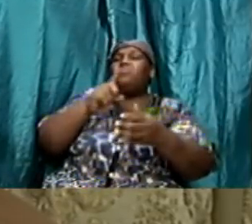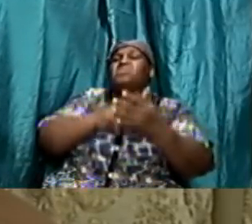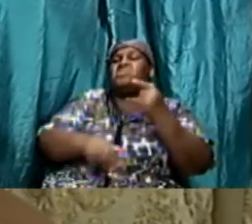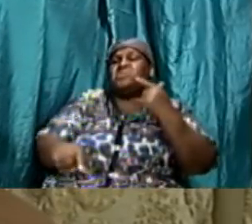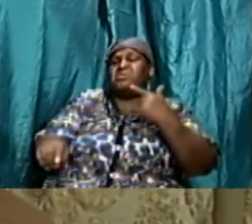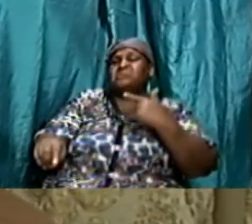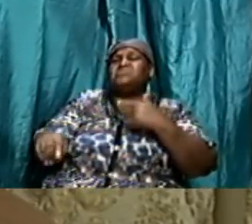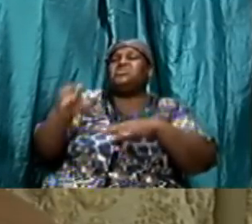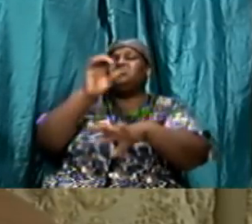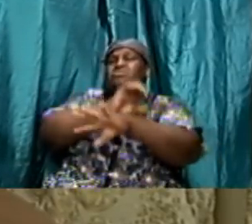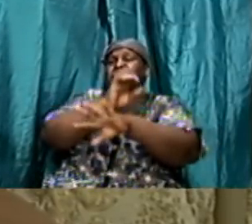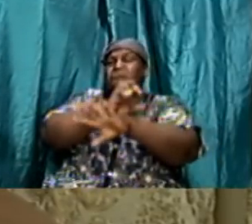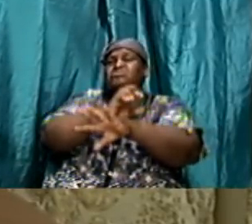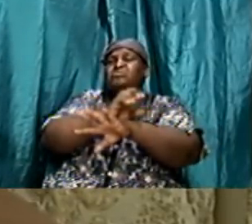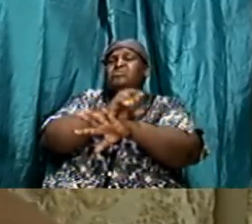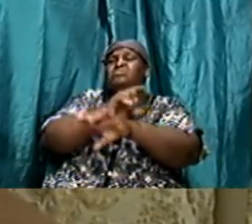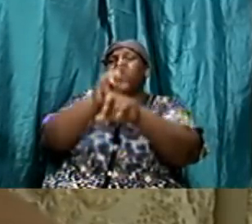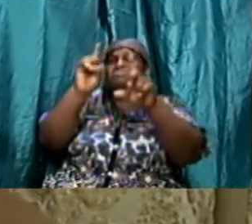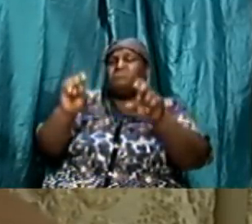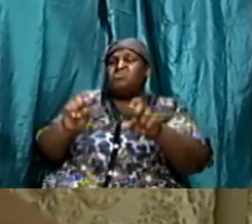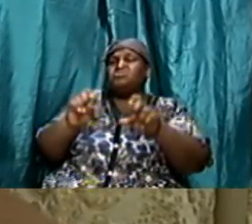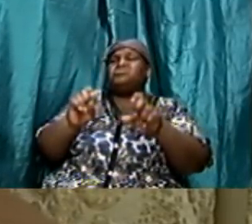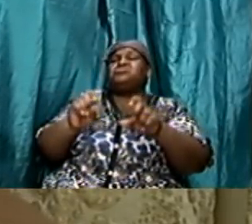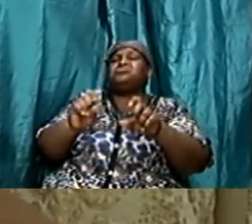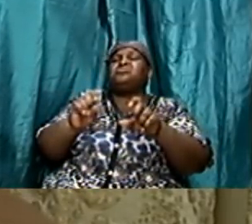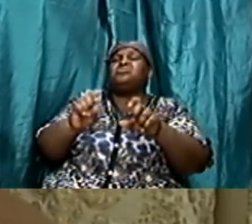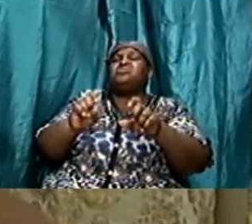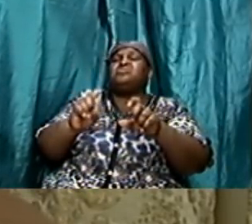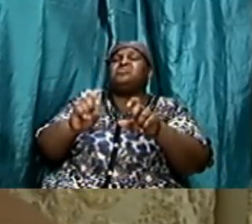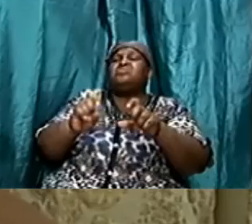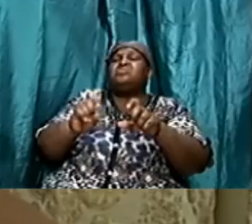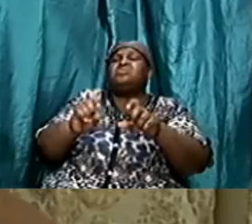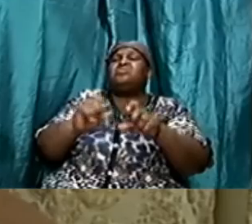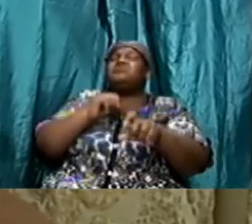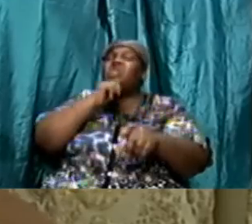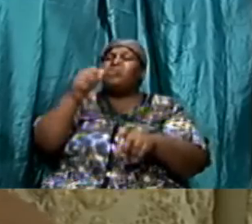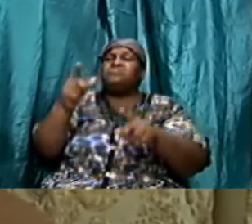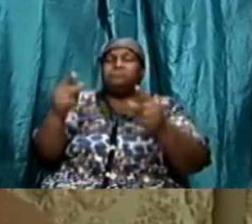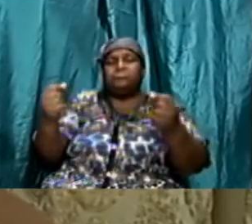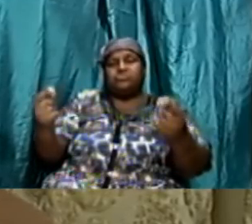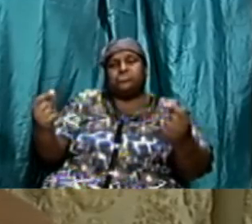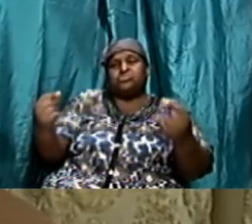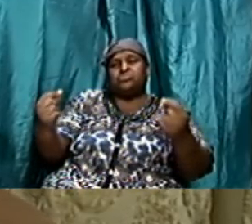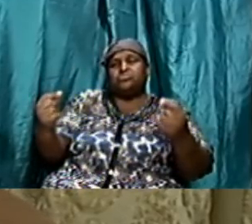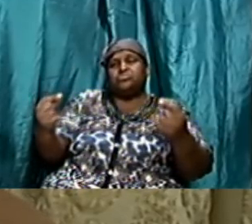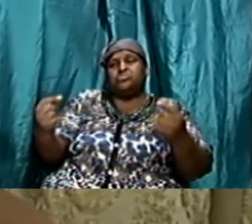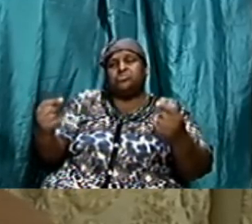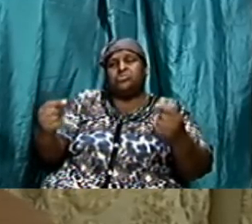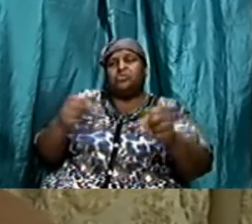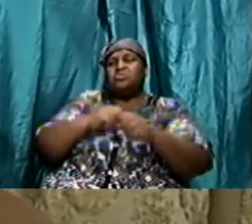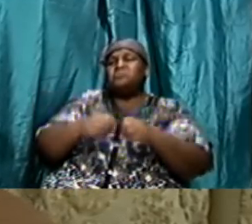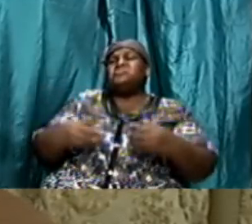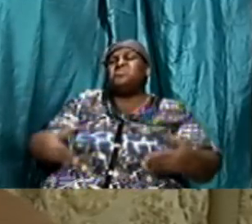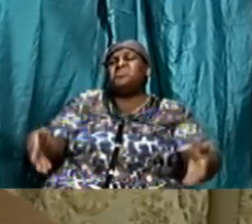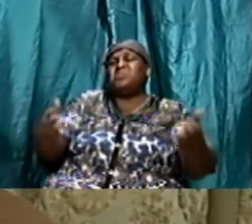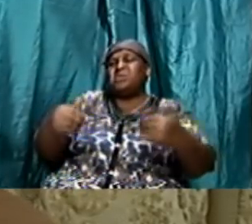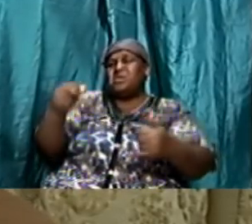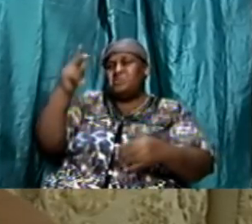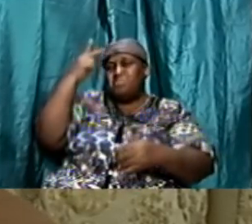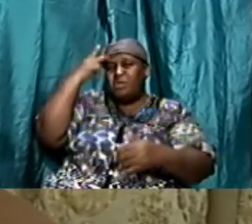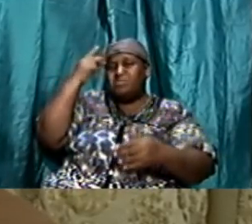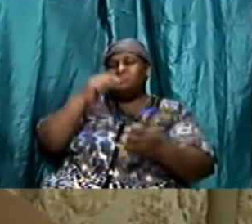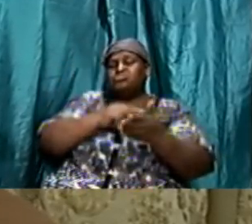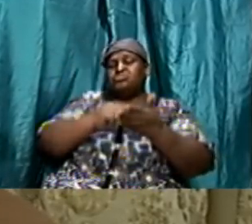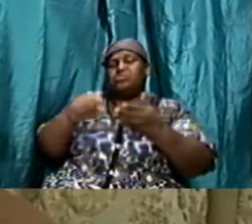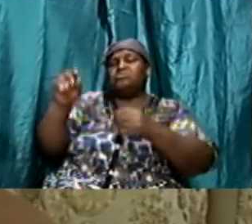the church should or should not do so here it is that he's writing to the church in colossians